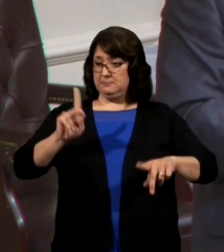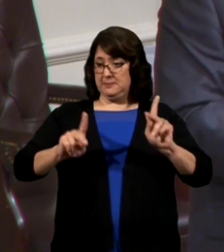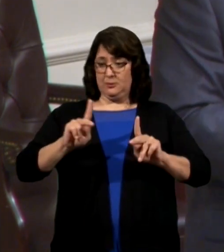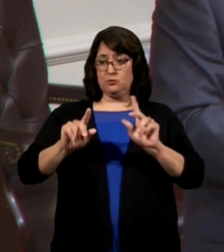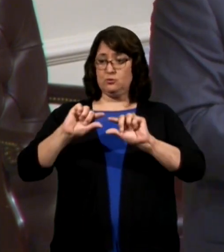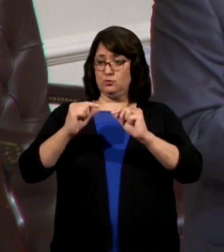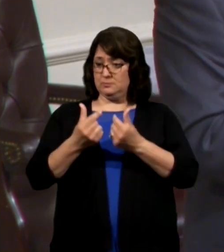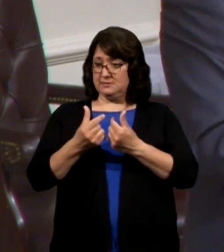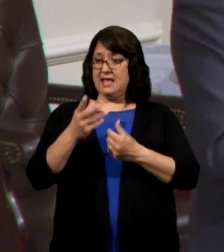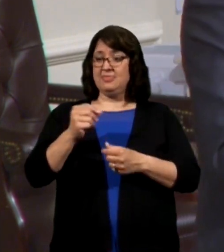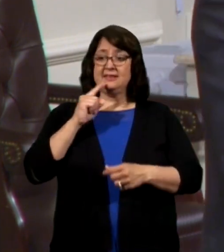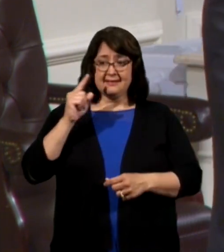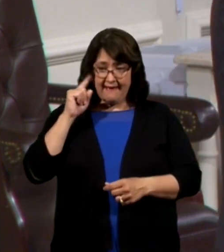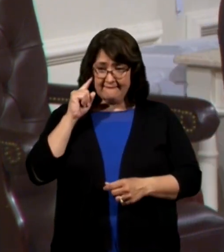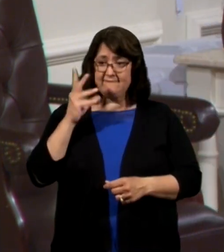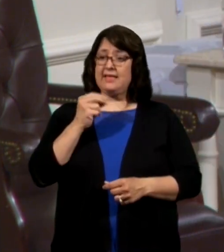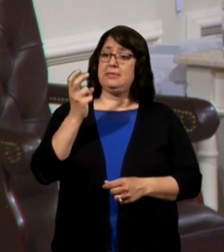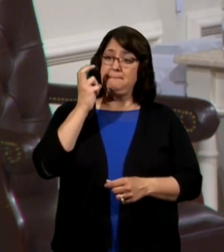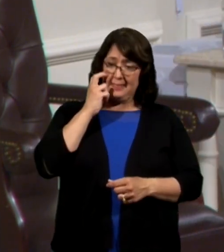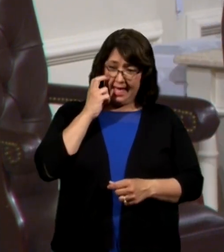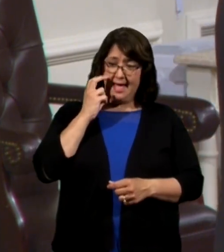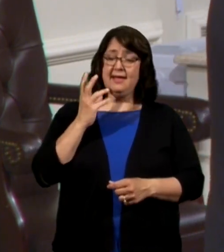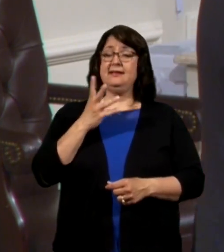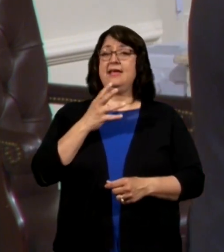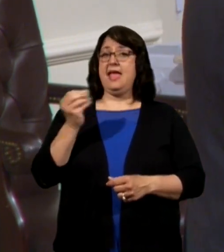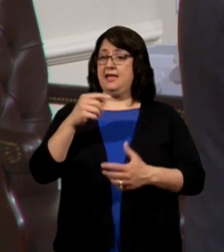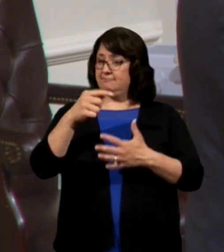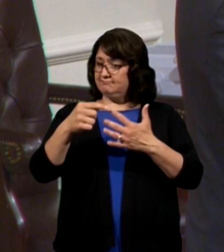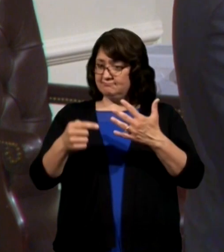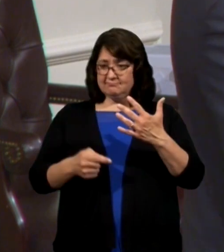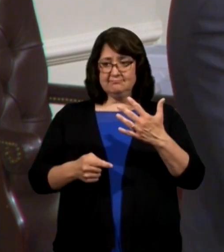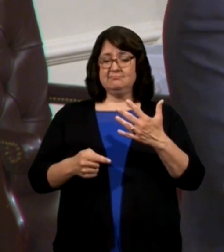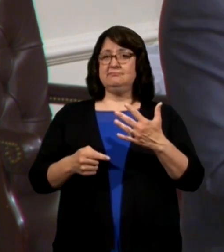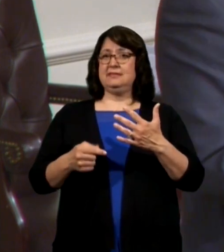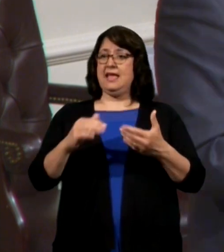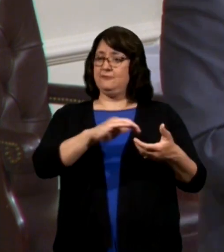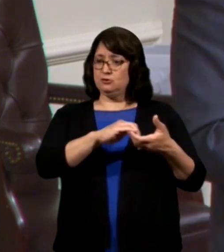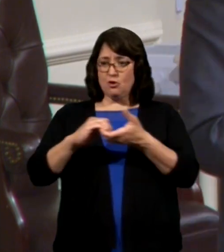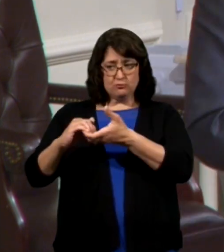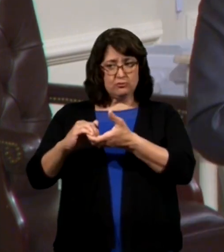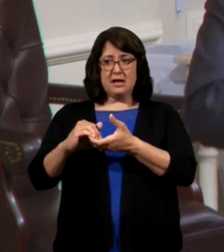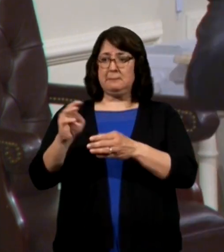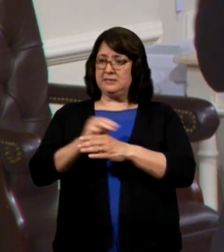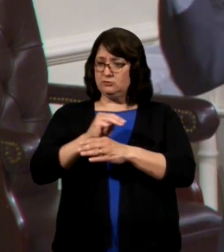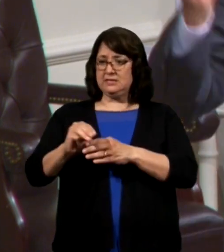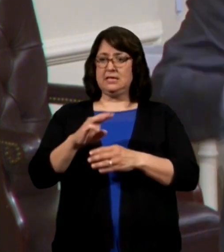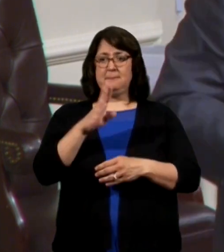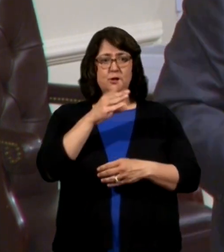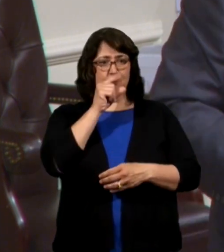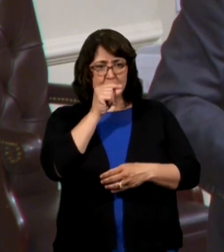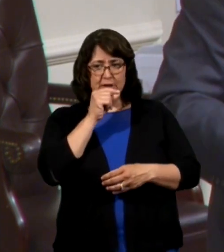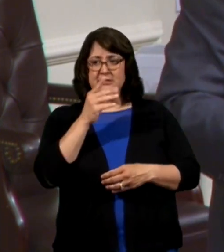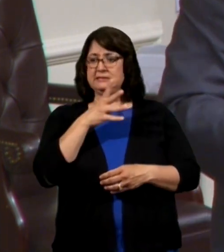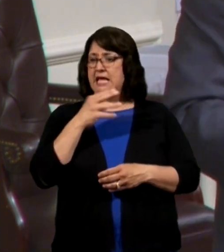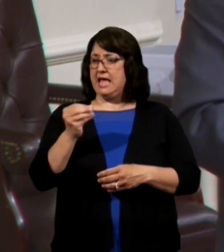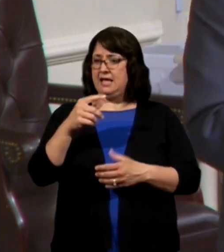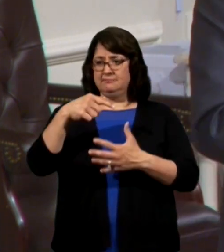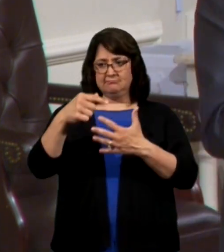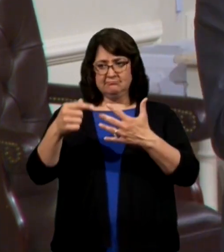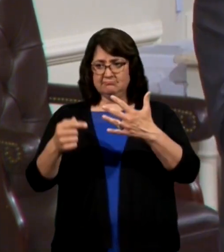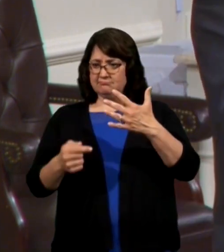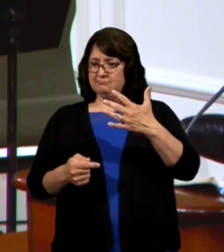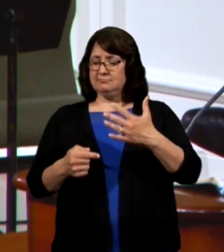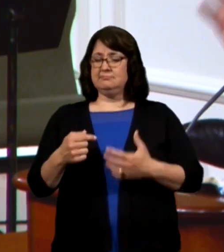groups and to the deaf and the blind and a tow truck ministry and the bluebirds. And